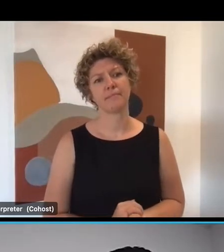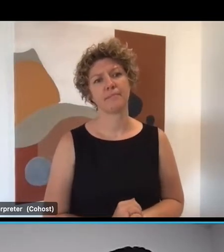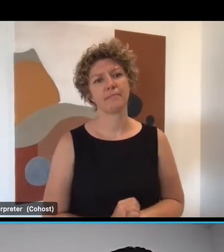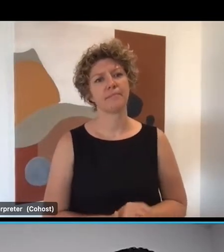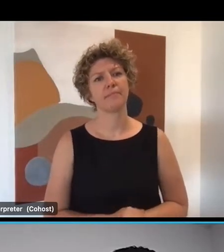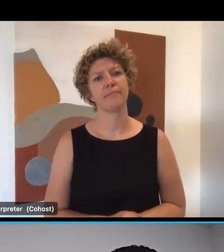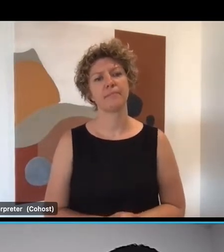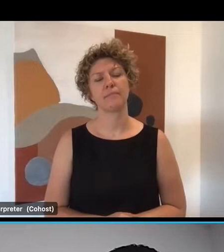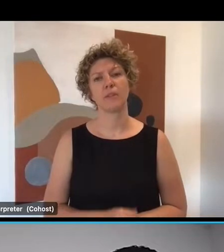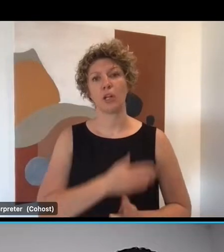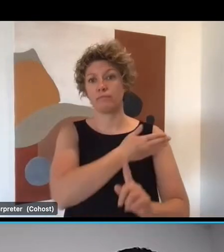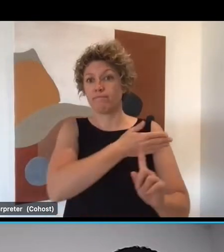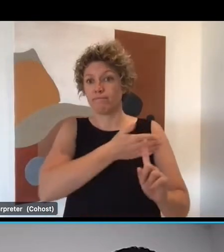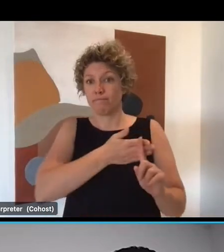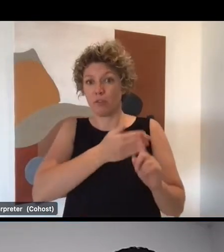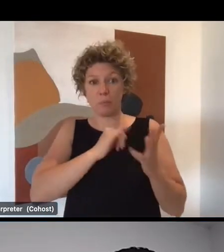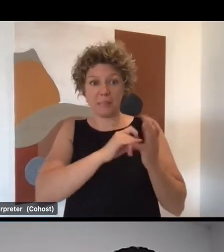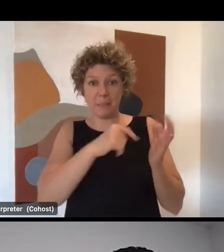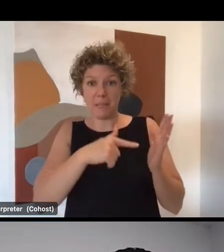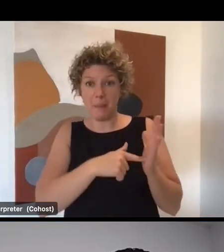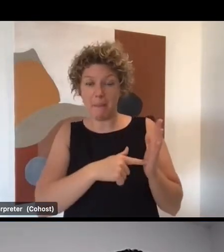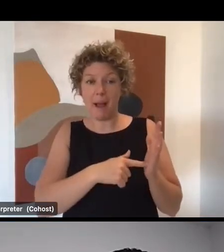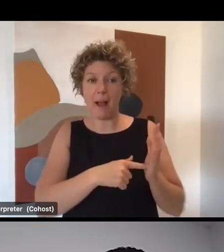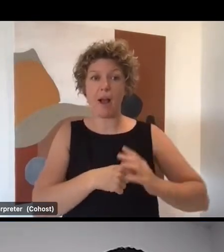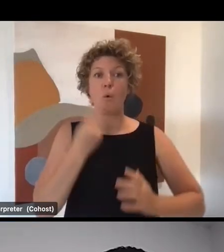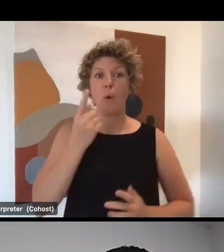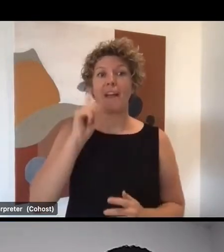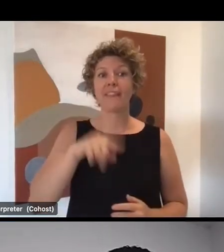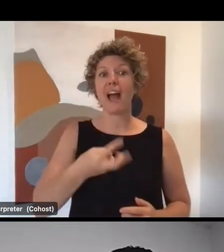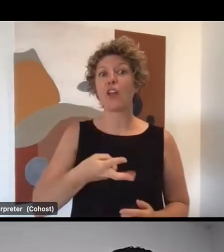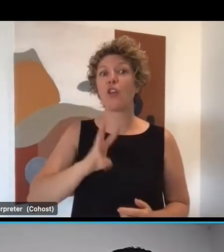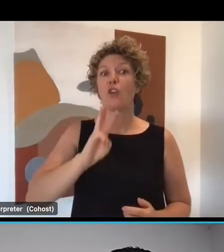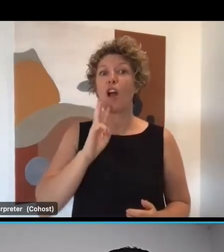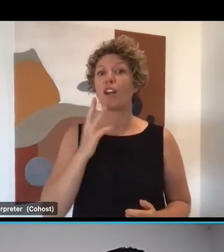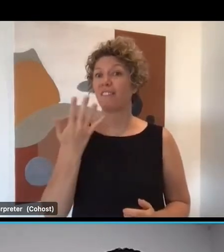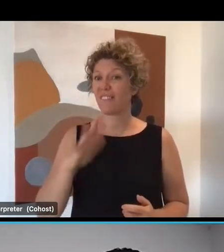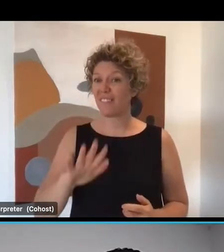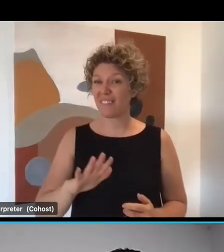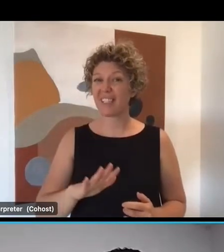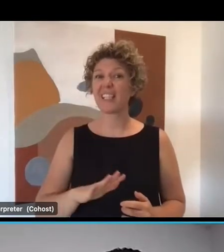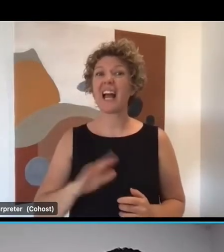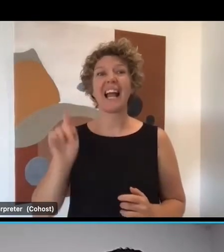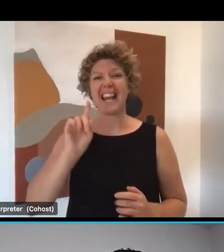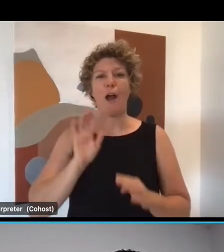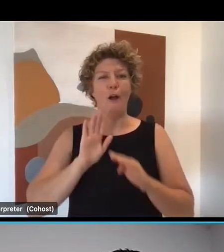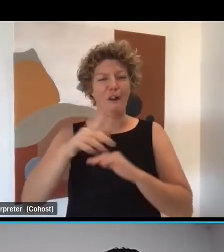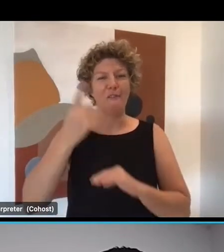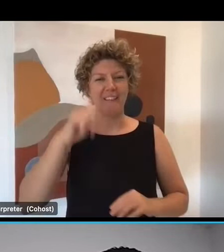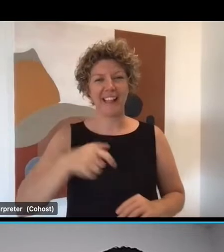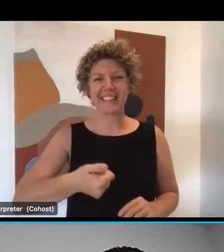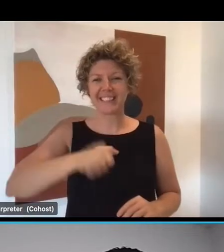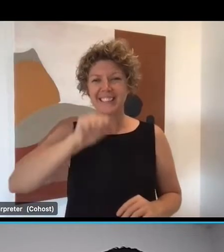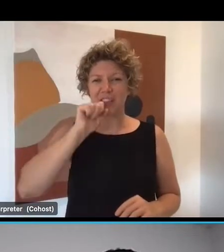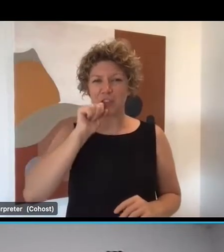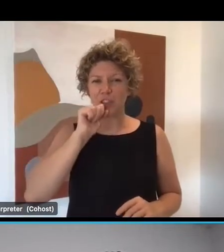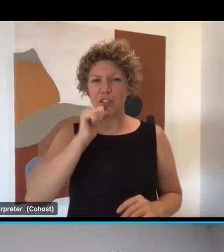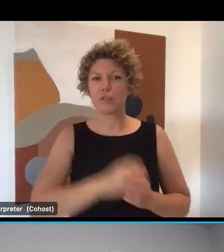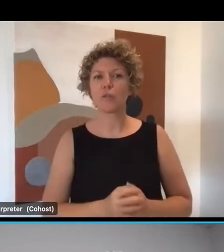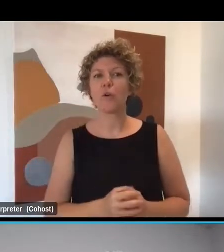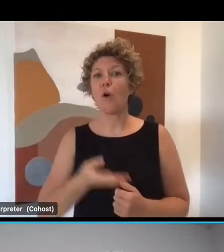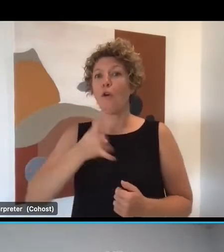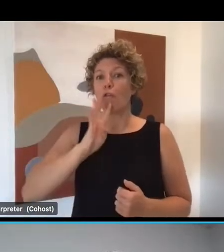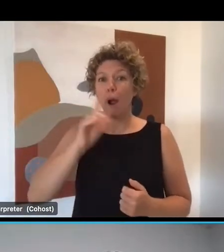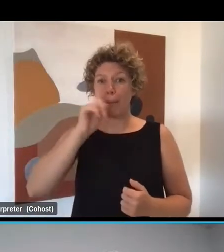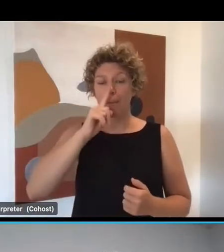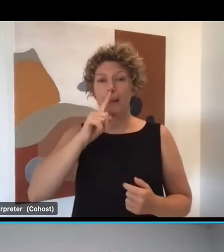David as of a week or so ago, it was 1,350. David It's now well over 1,600. David We've now got well over 400 candidates submitted to